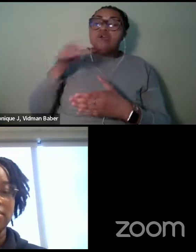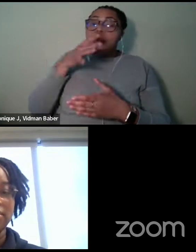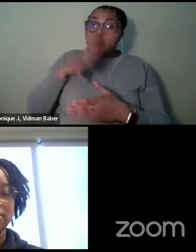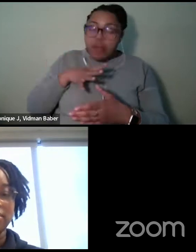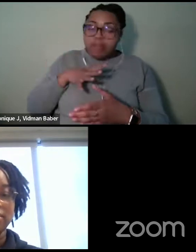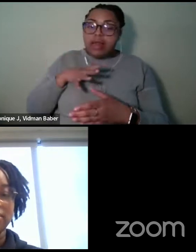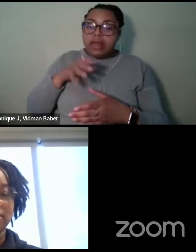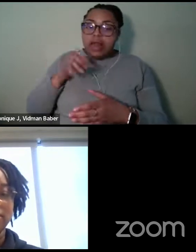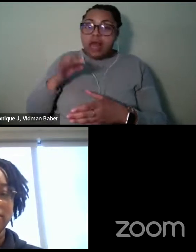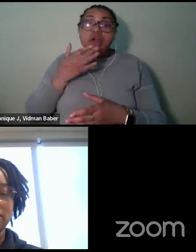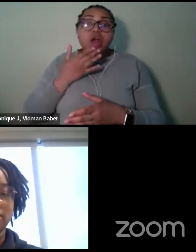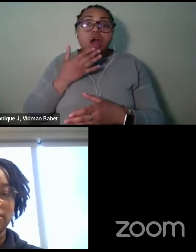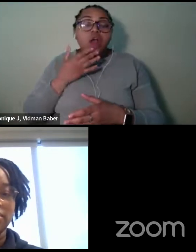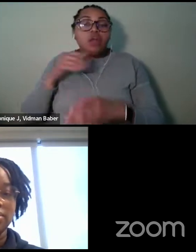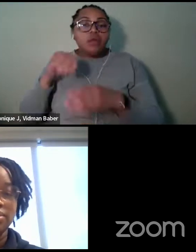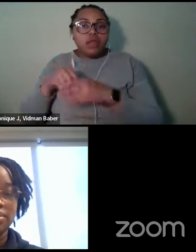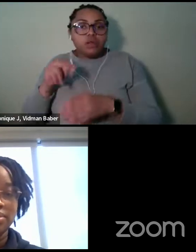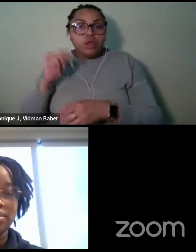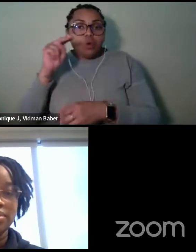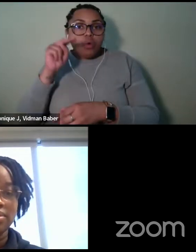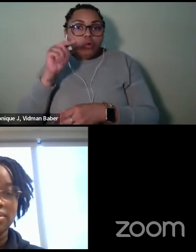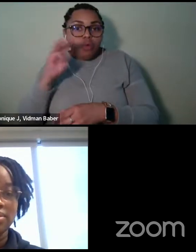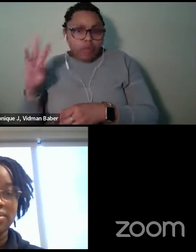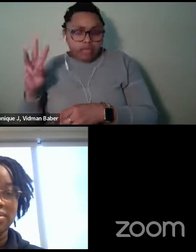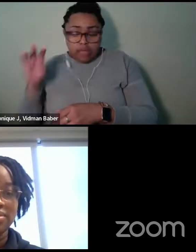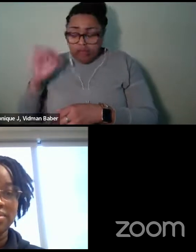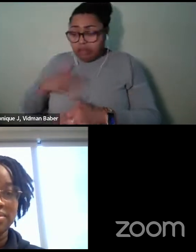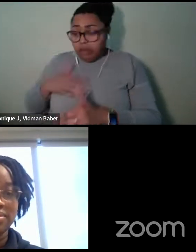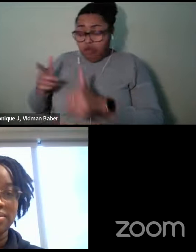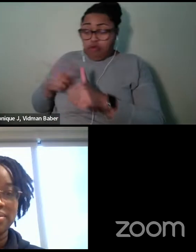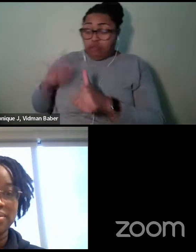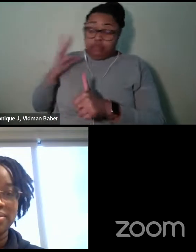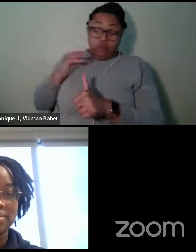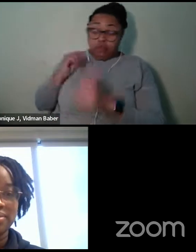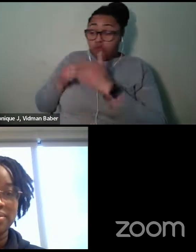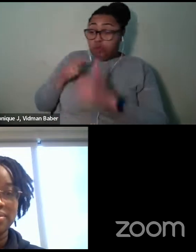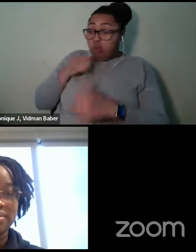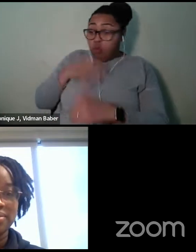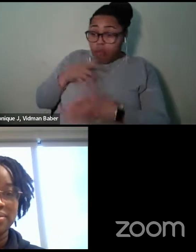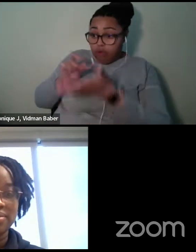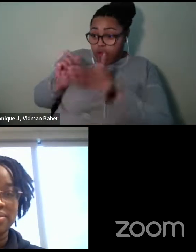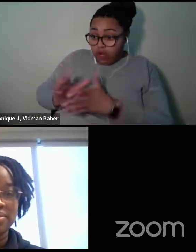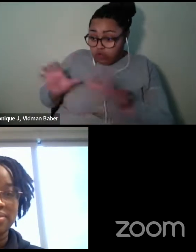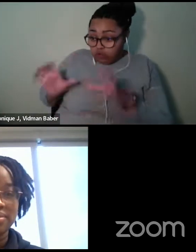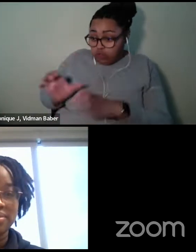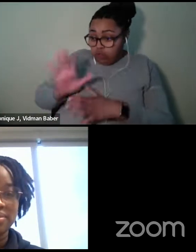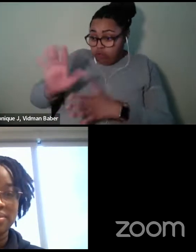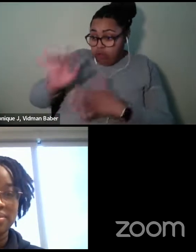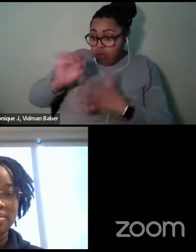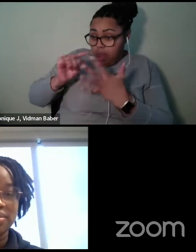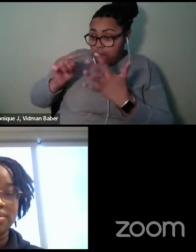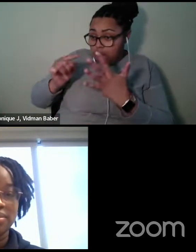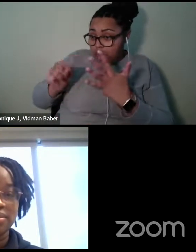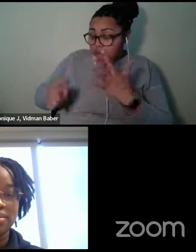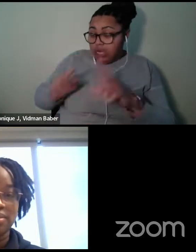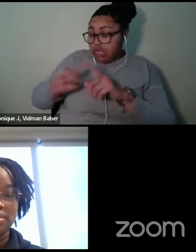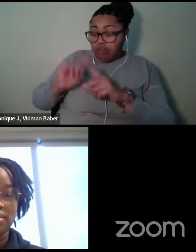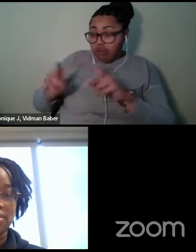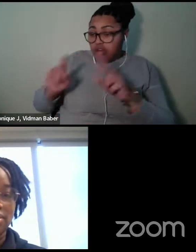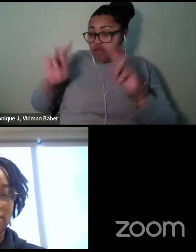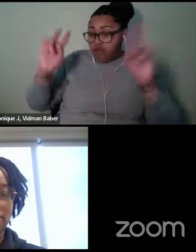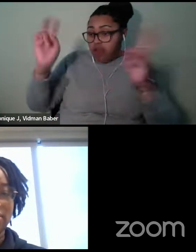women writers, uh, you know, who were doing their thing in various kinds, you know, it was fiction, poetry, whatever